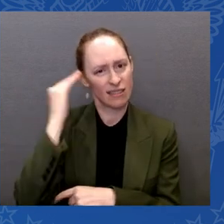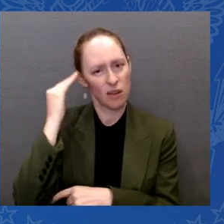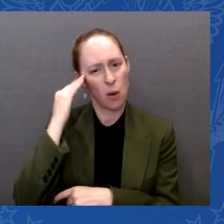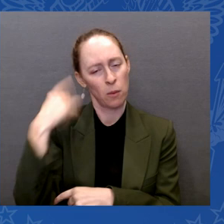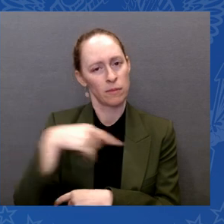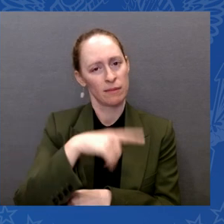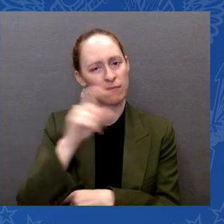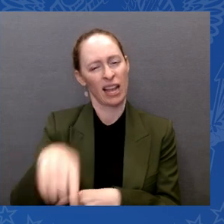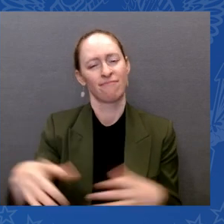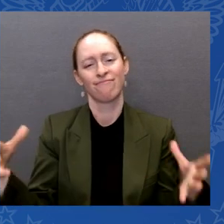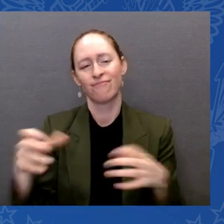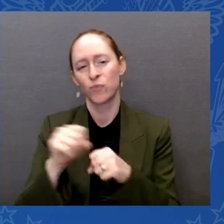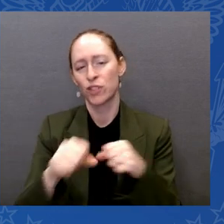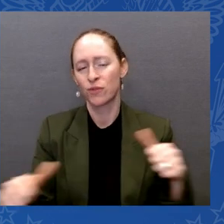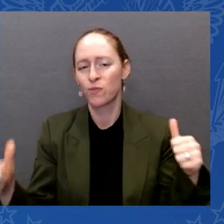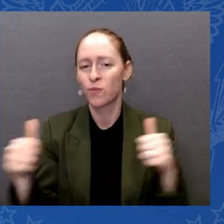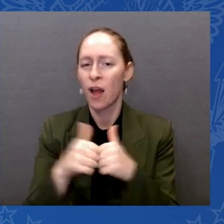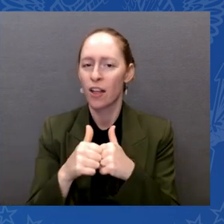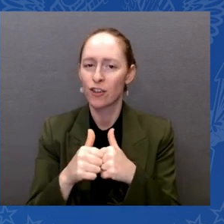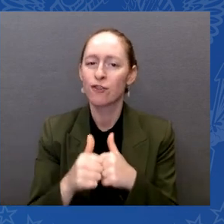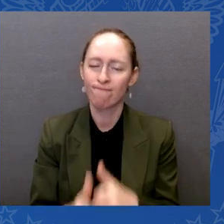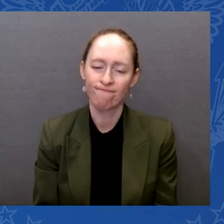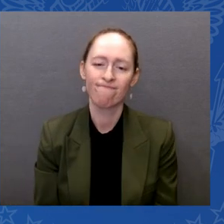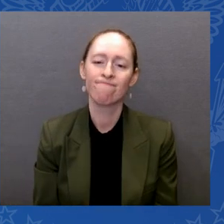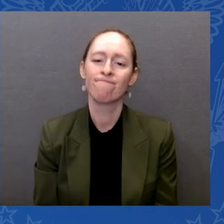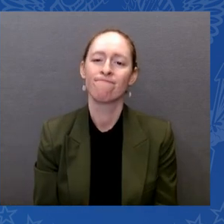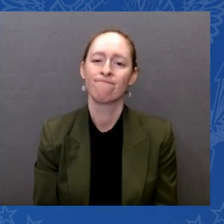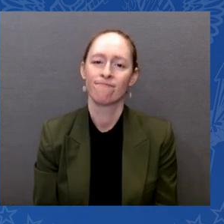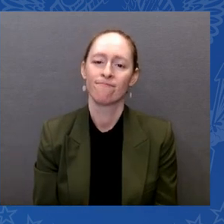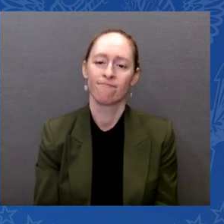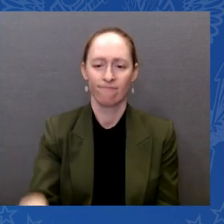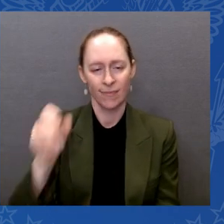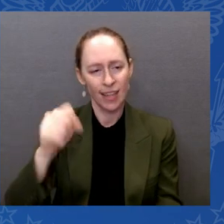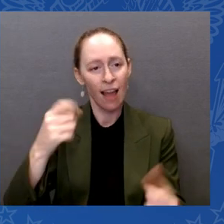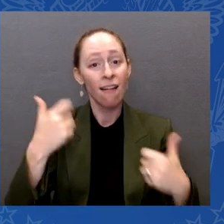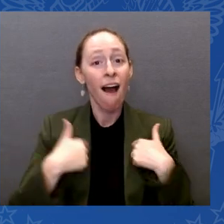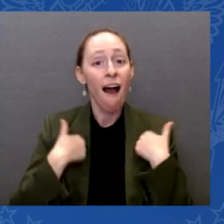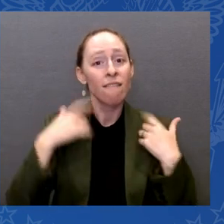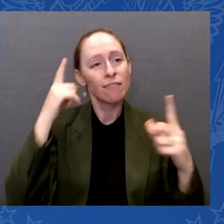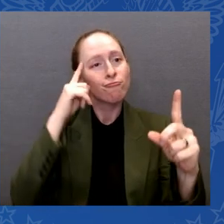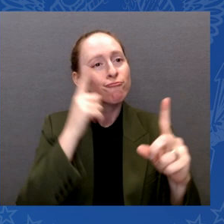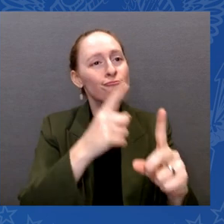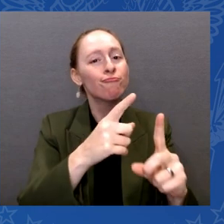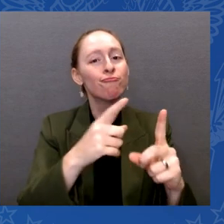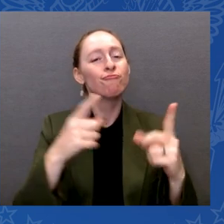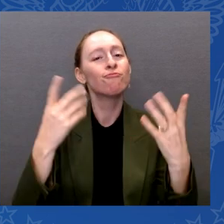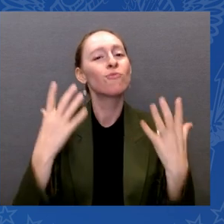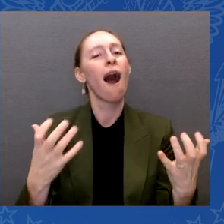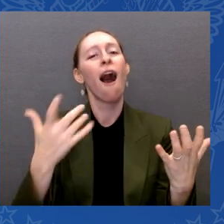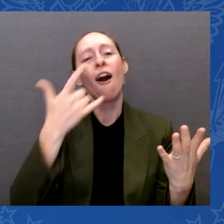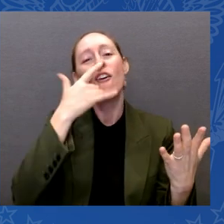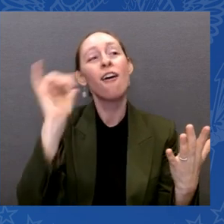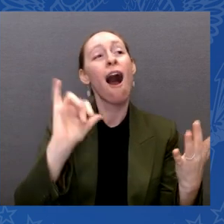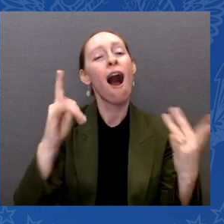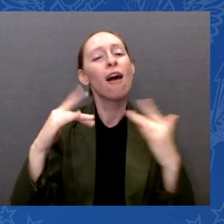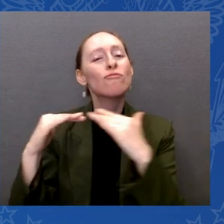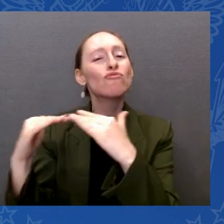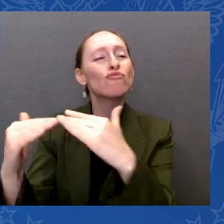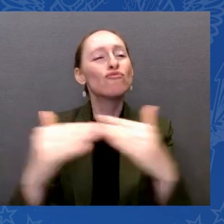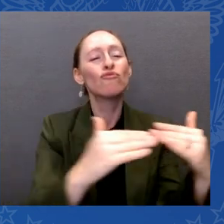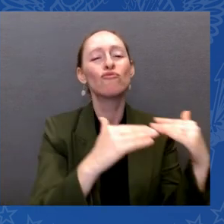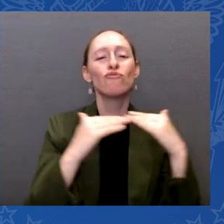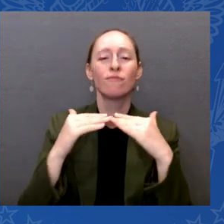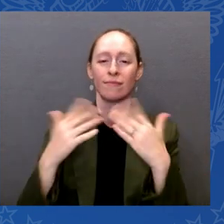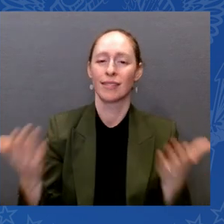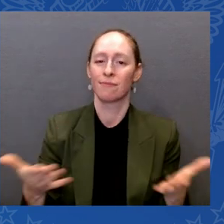to realizing the promise of America. For all Americans, for all Americans. And it's proof of the power of our example and American law.